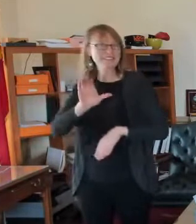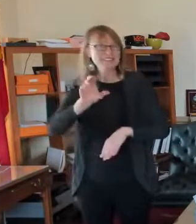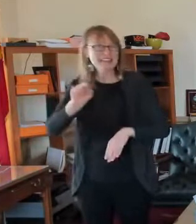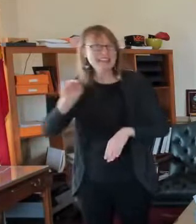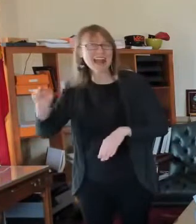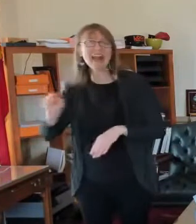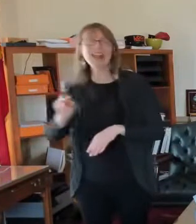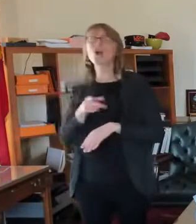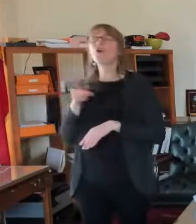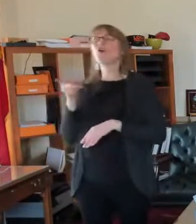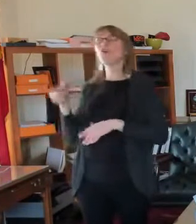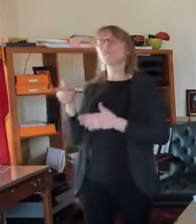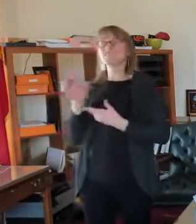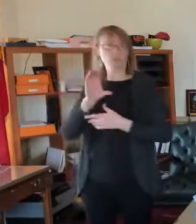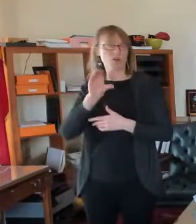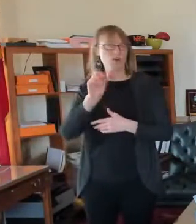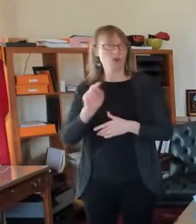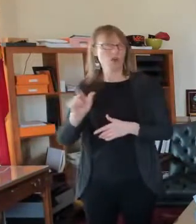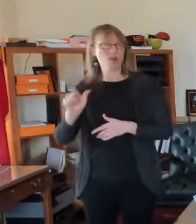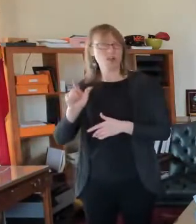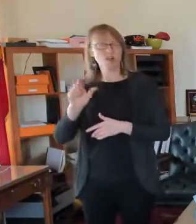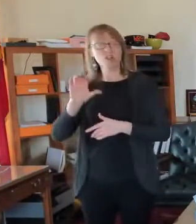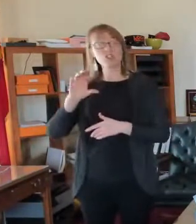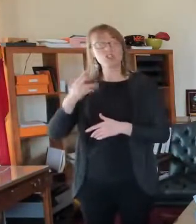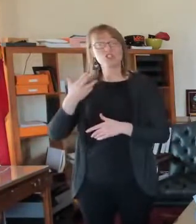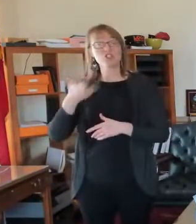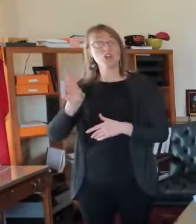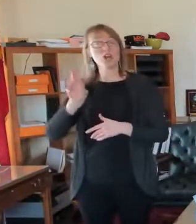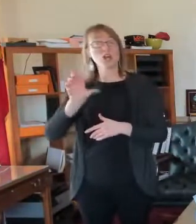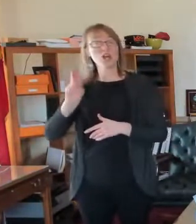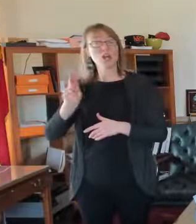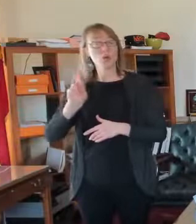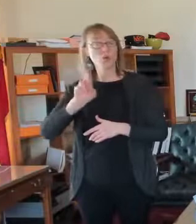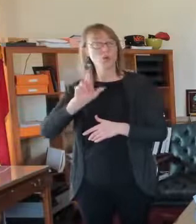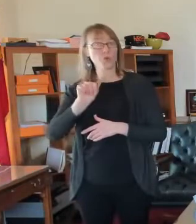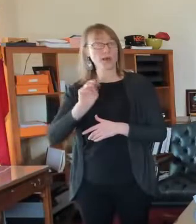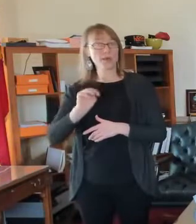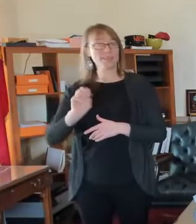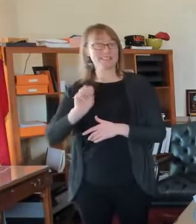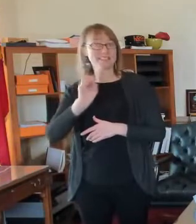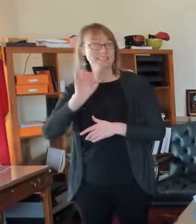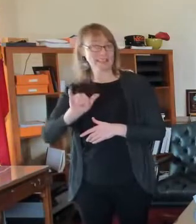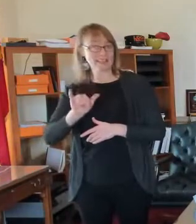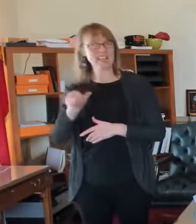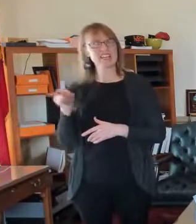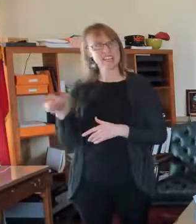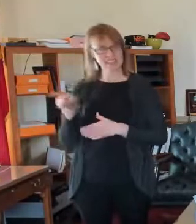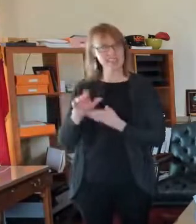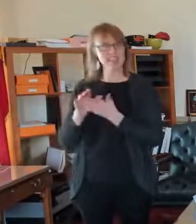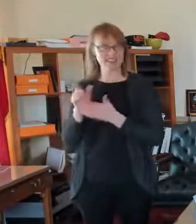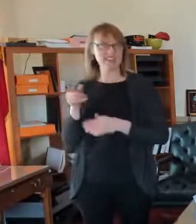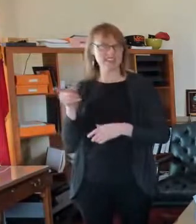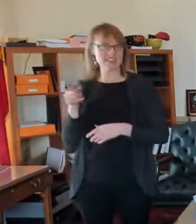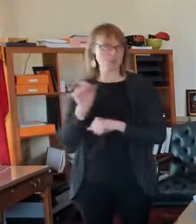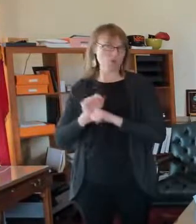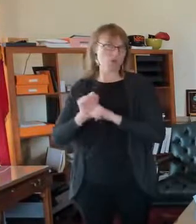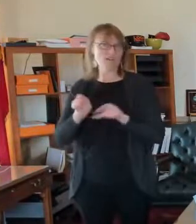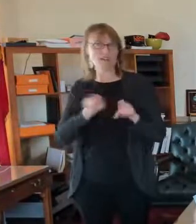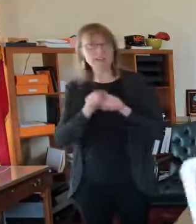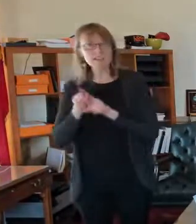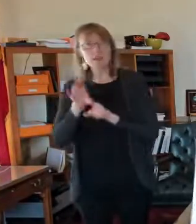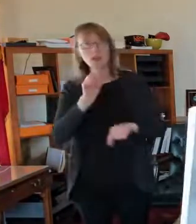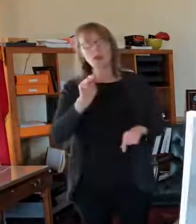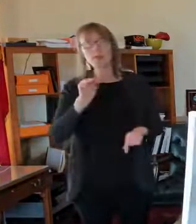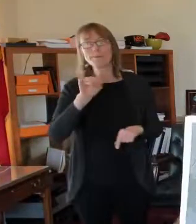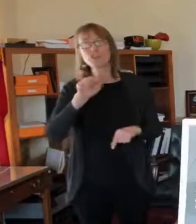or Colonel commissioner Chuck Ramsey. It's been a commissioner in many places. So they released this